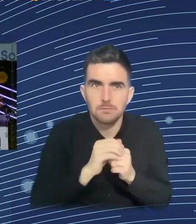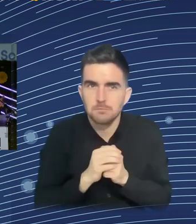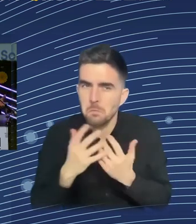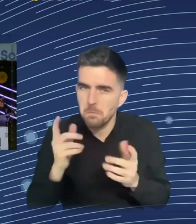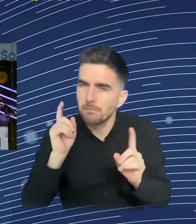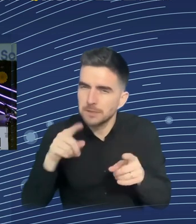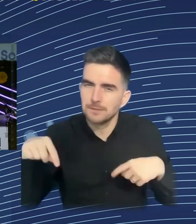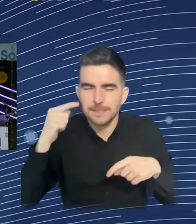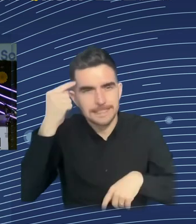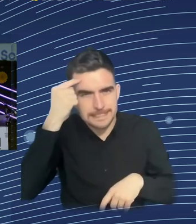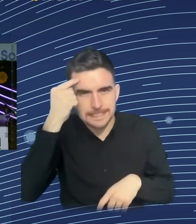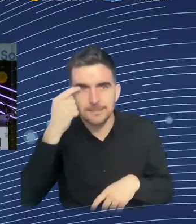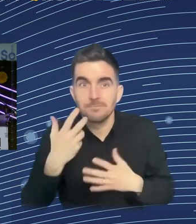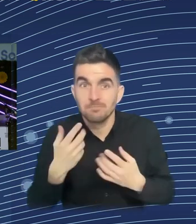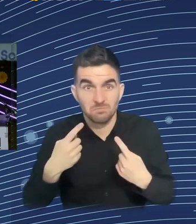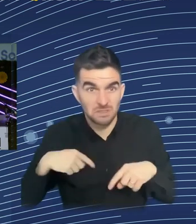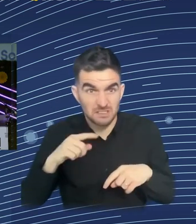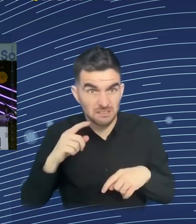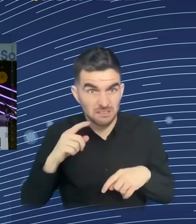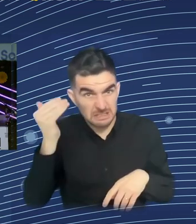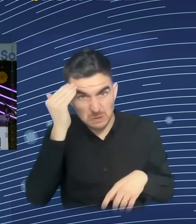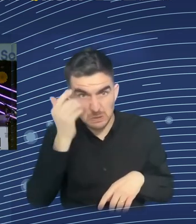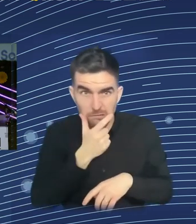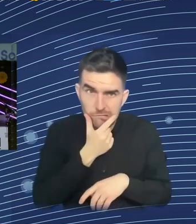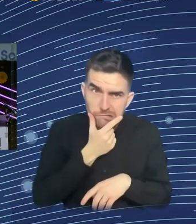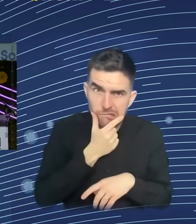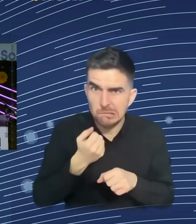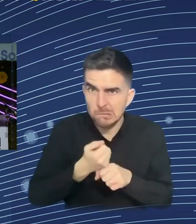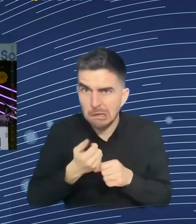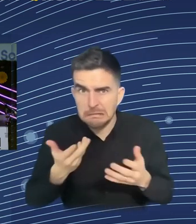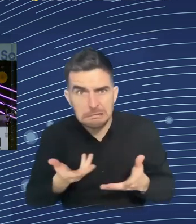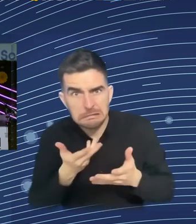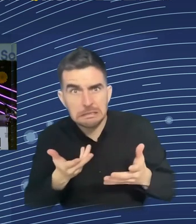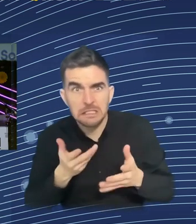years from now. In fact, if we try and predict, we're going to get it wrong.